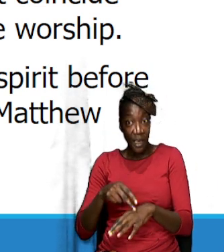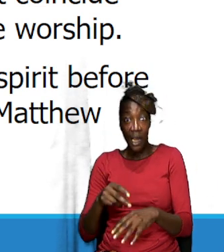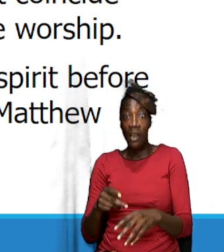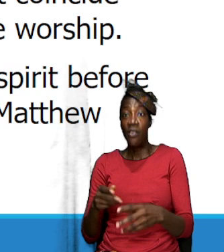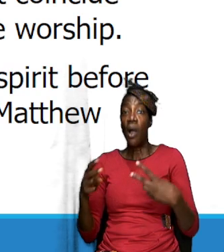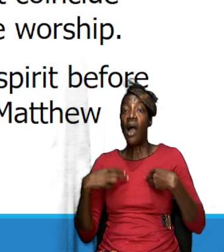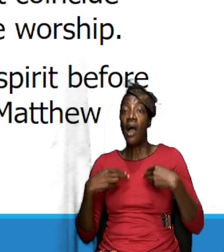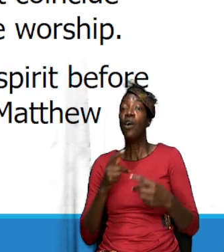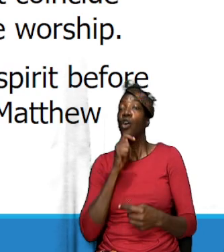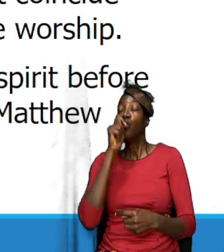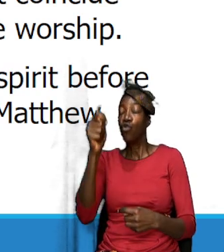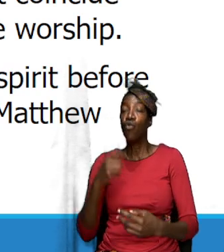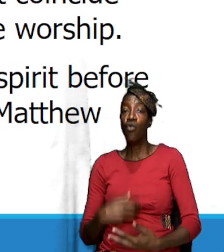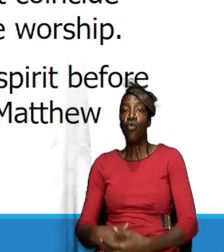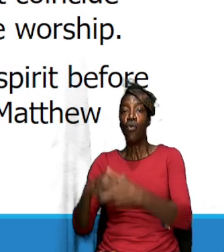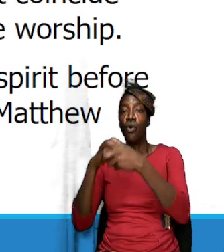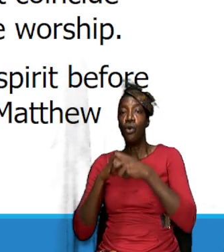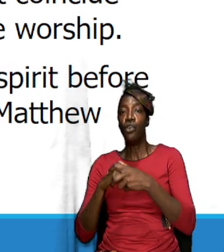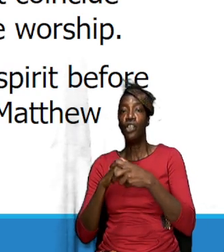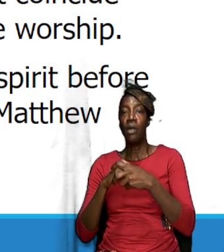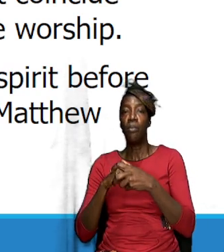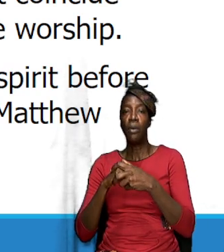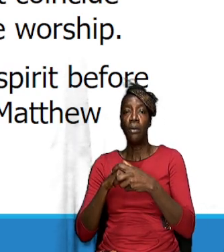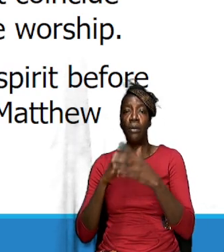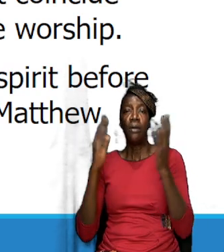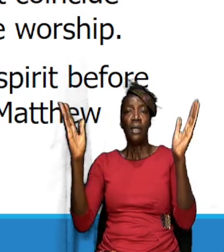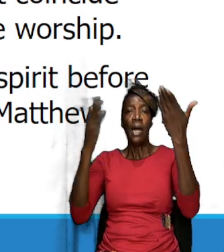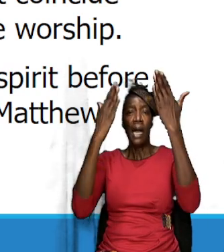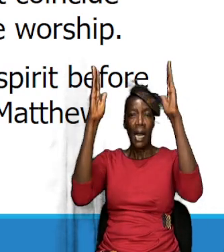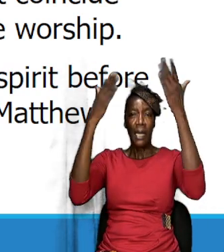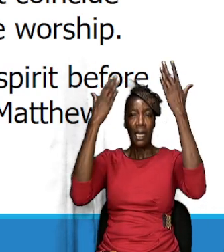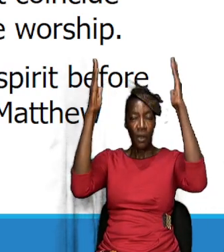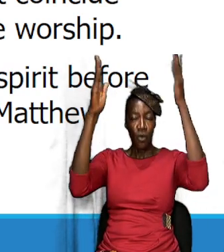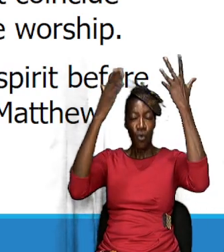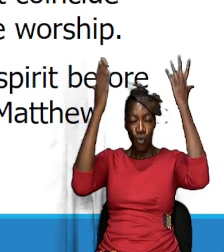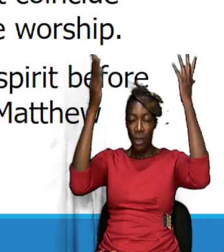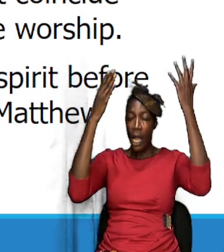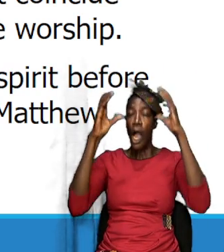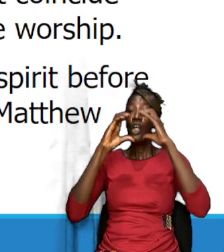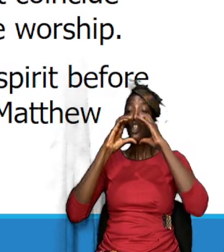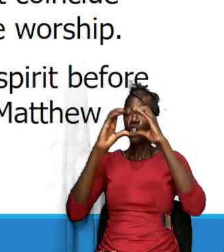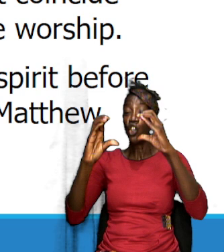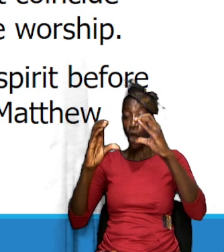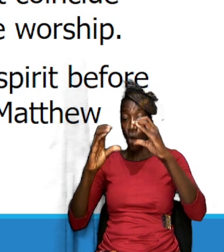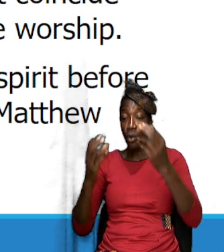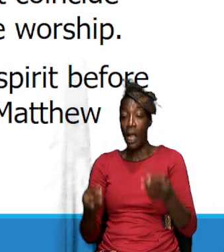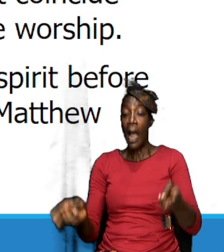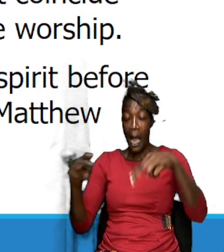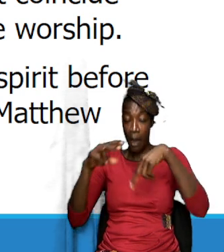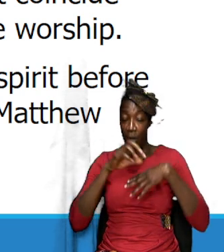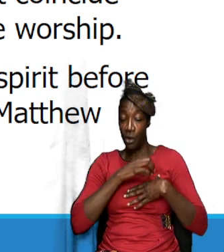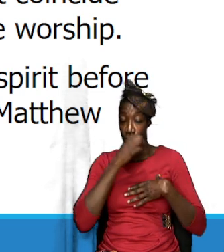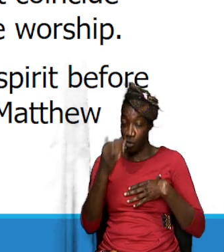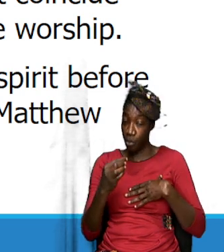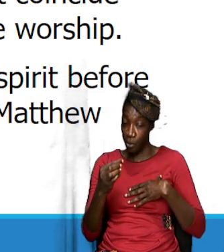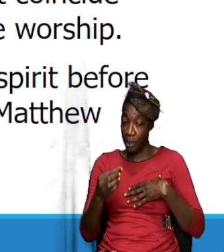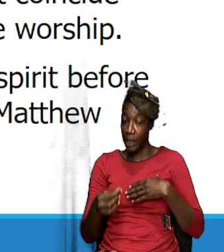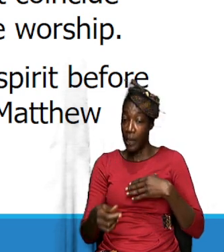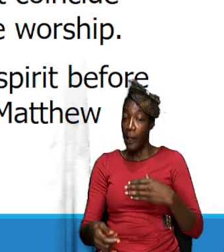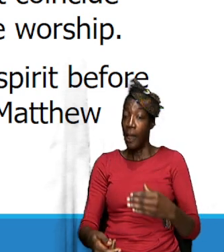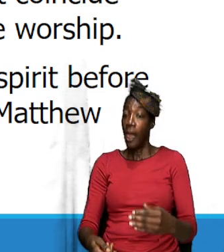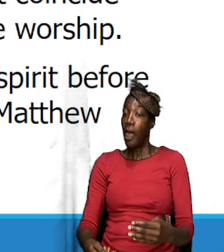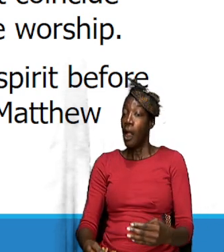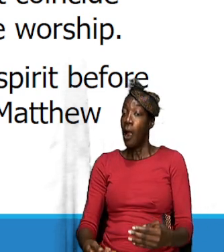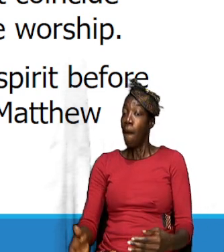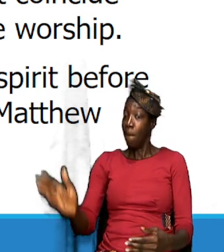our hallelujah shout must occur in our spirit before expressed through our mouth or